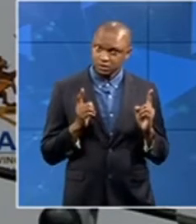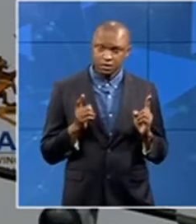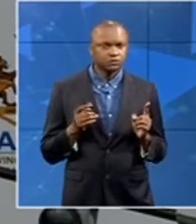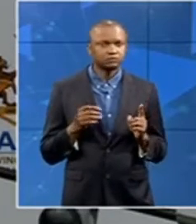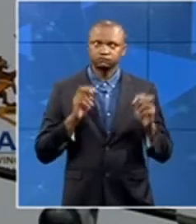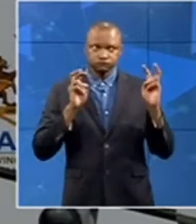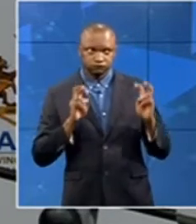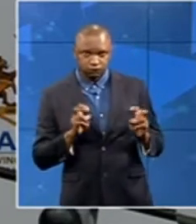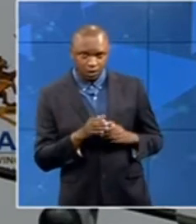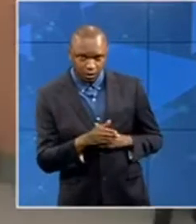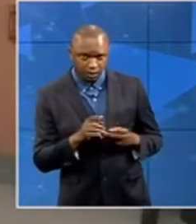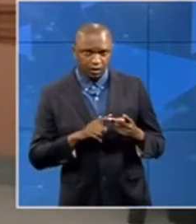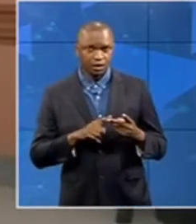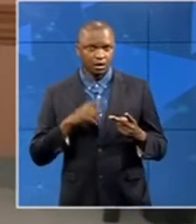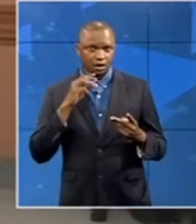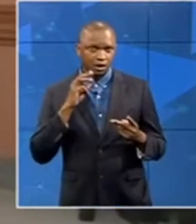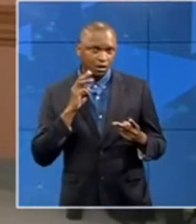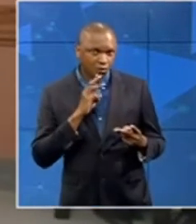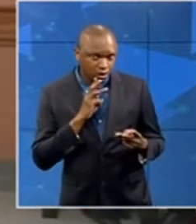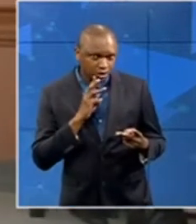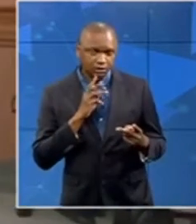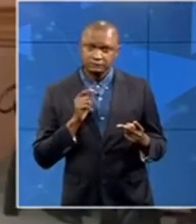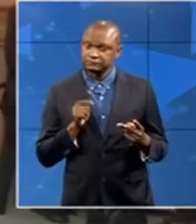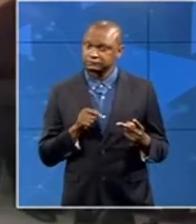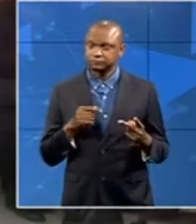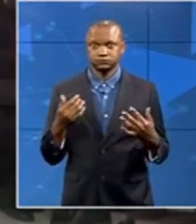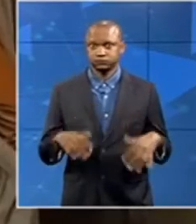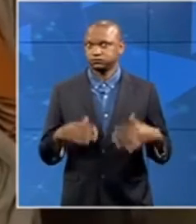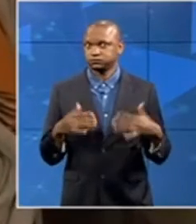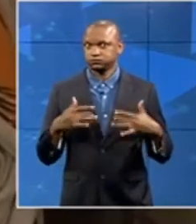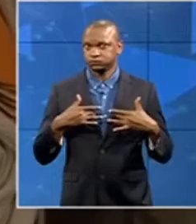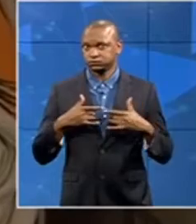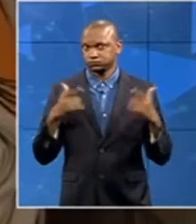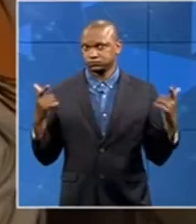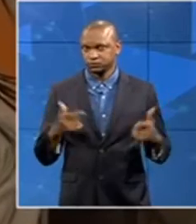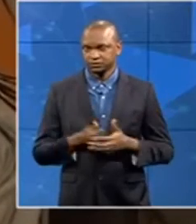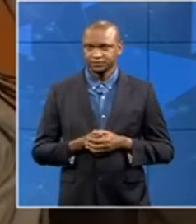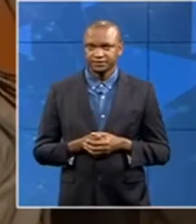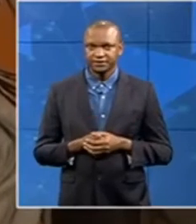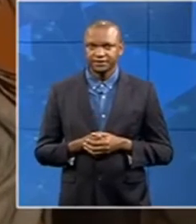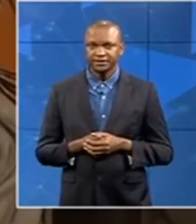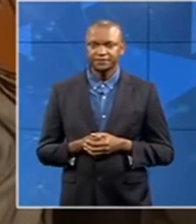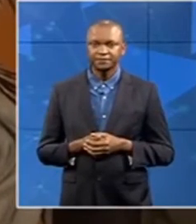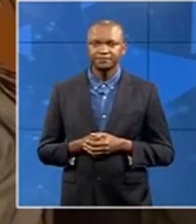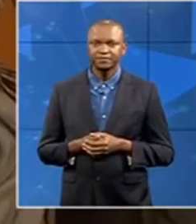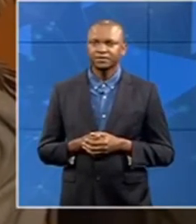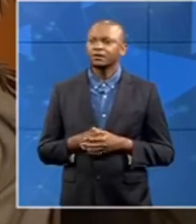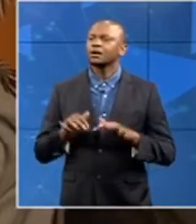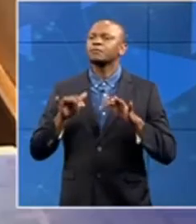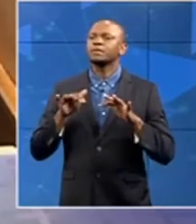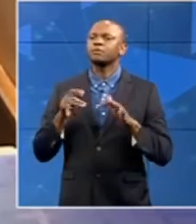power and electricity. We are to effect on that the average who are are to